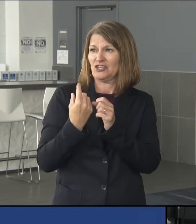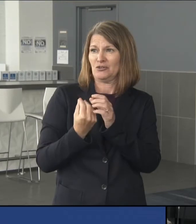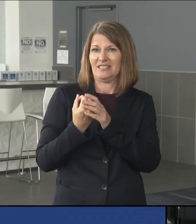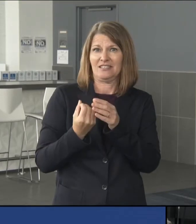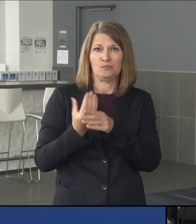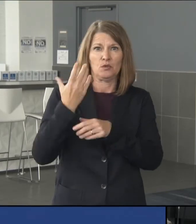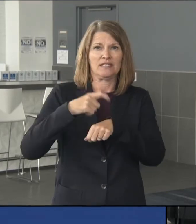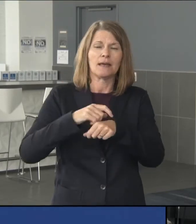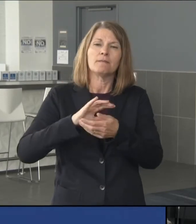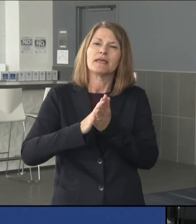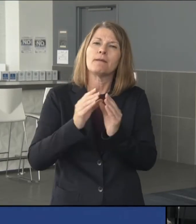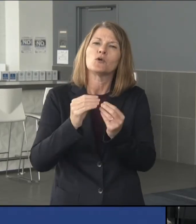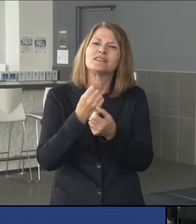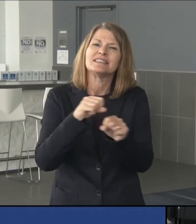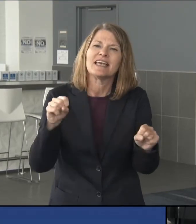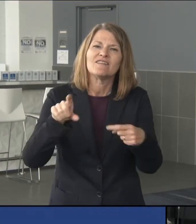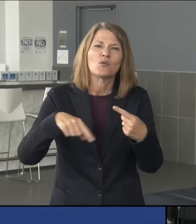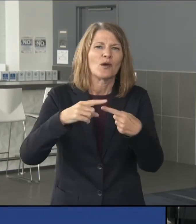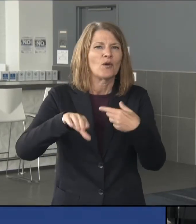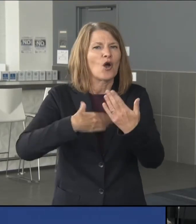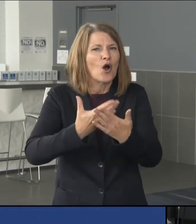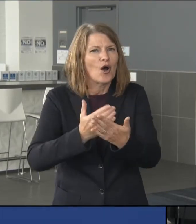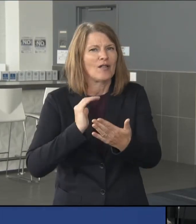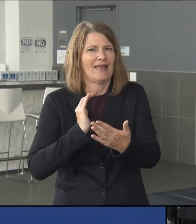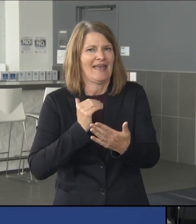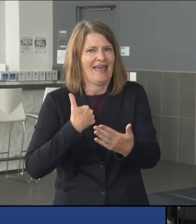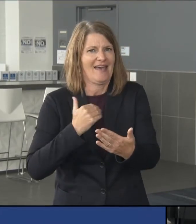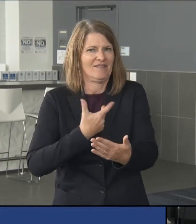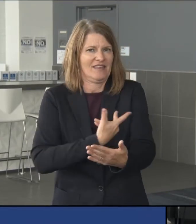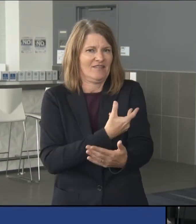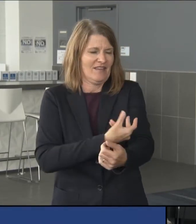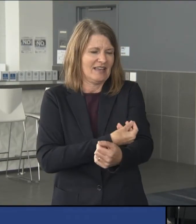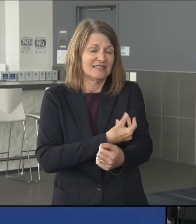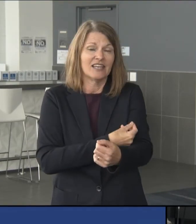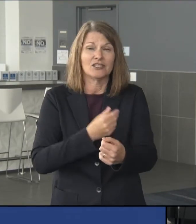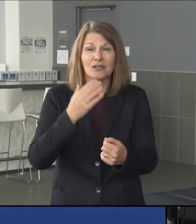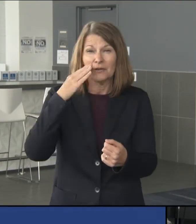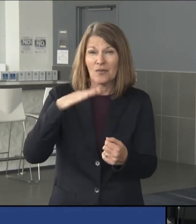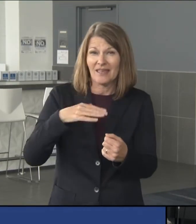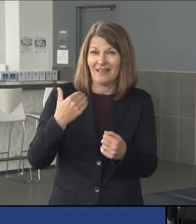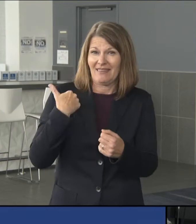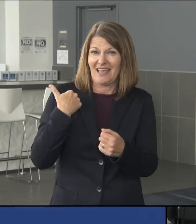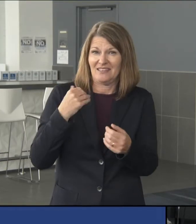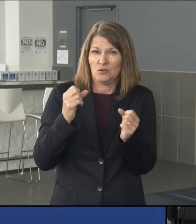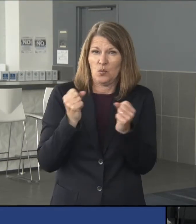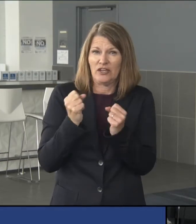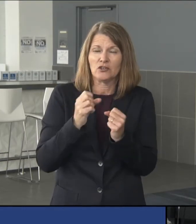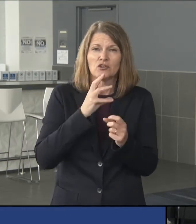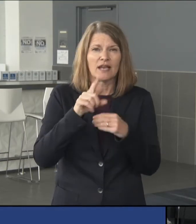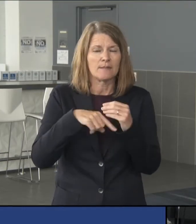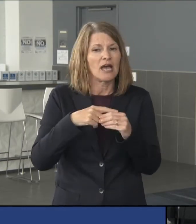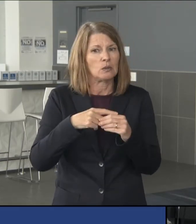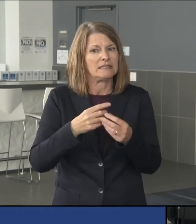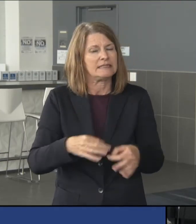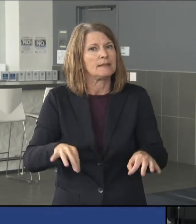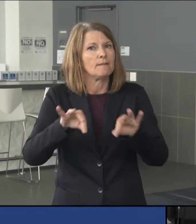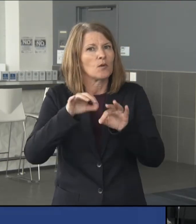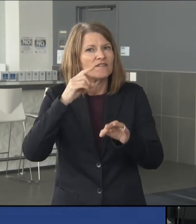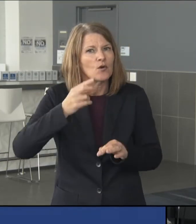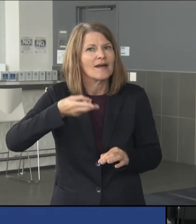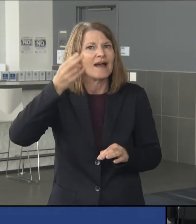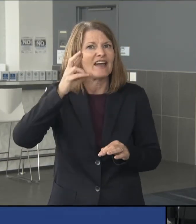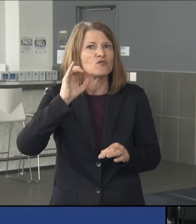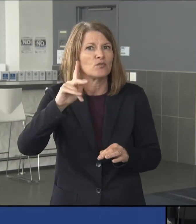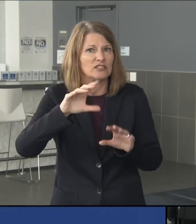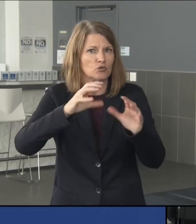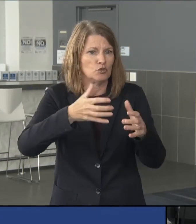when we all get vaccinated. I know a lot of vaccine information over the winter talked about how important it is for high risk groups to